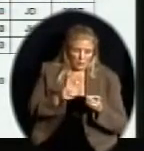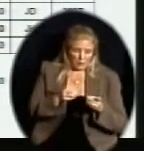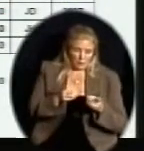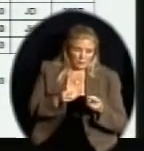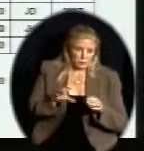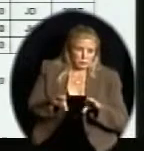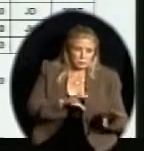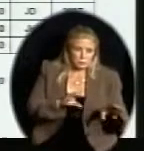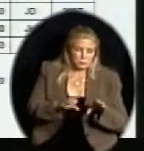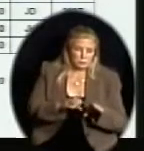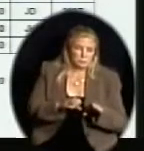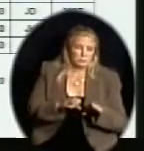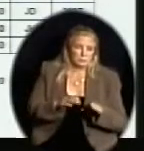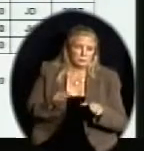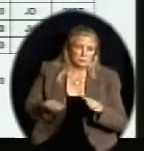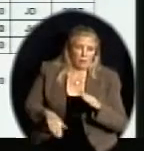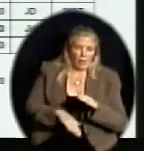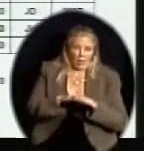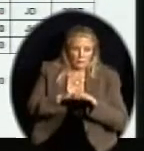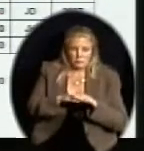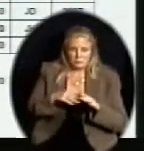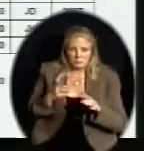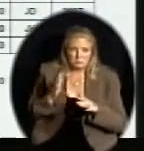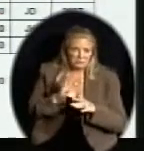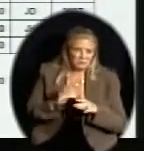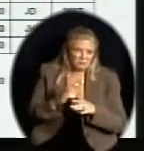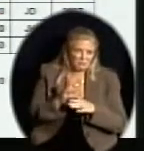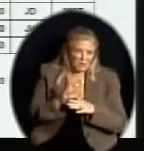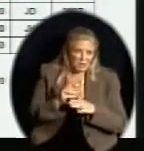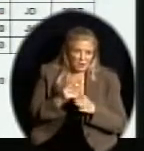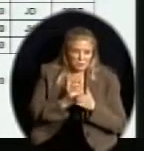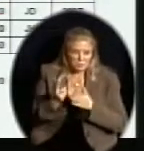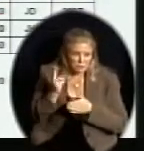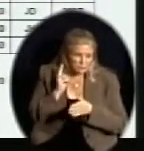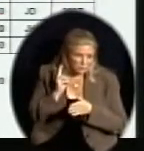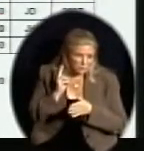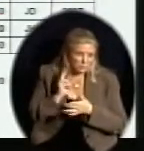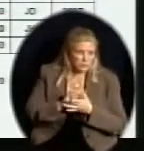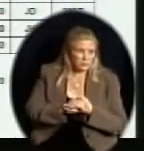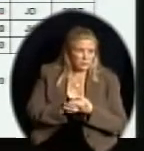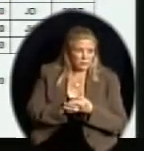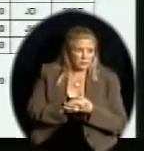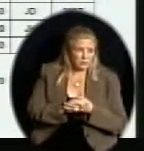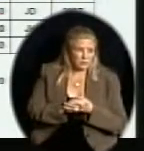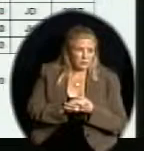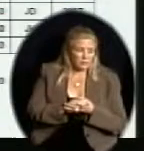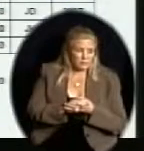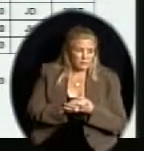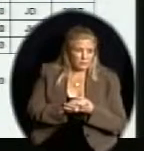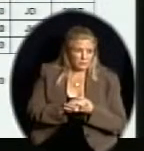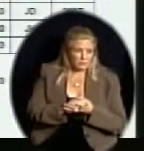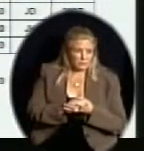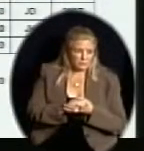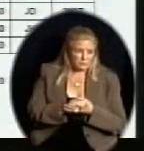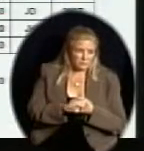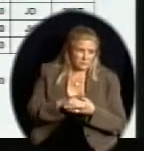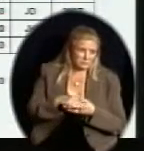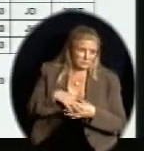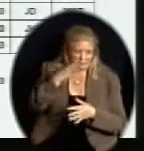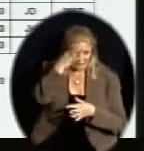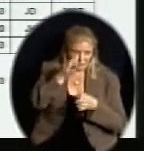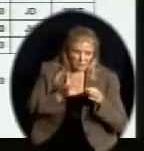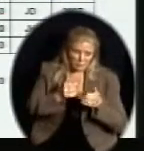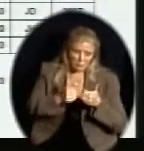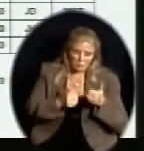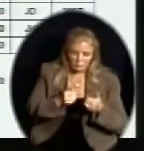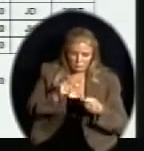As projects come in, they're at it. We take an educated guess in what the cost is going to be. We determine which administrator will be in charge of it.